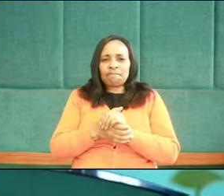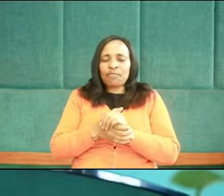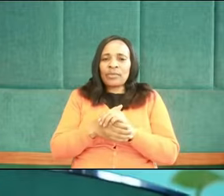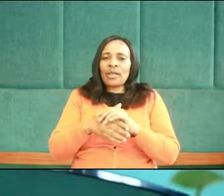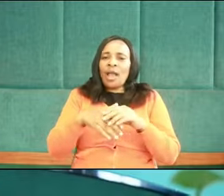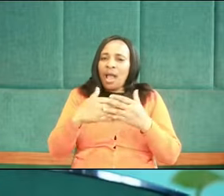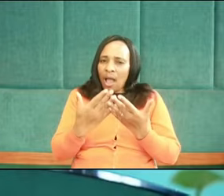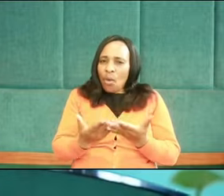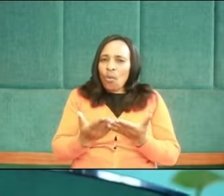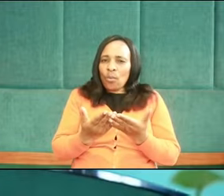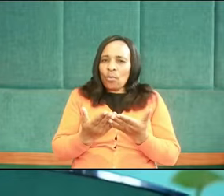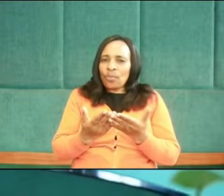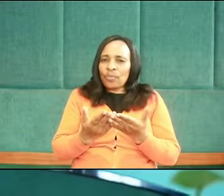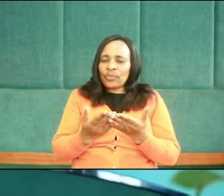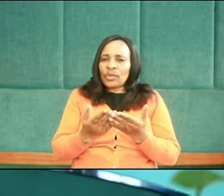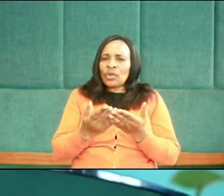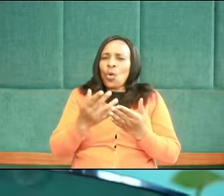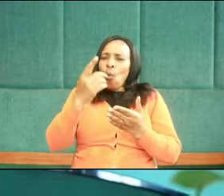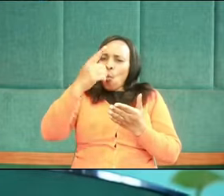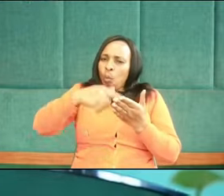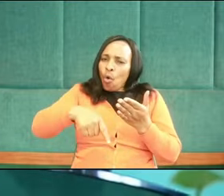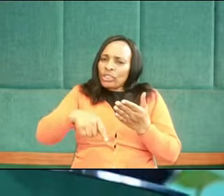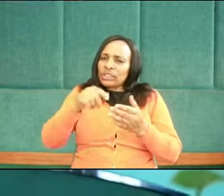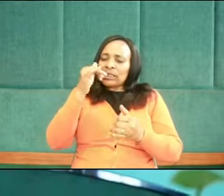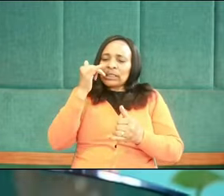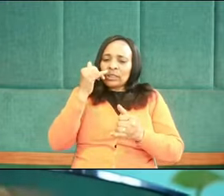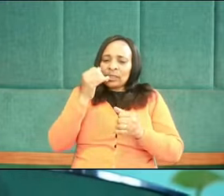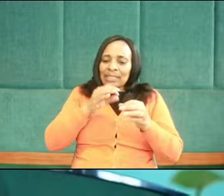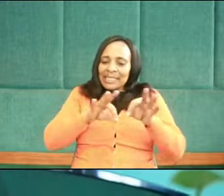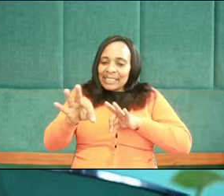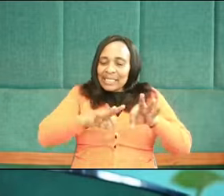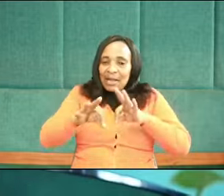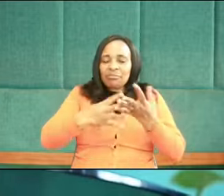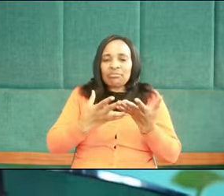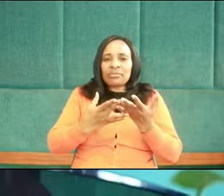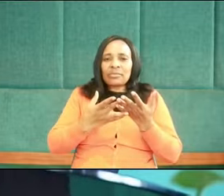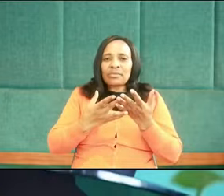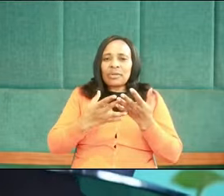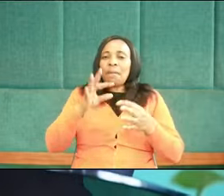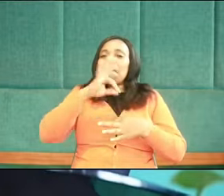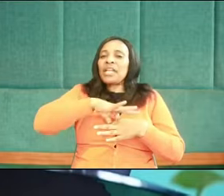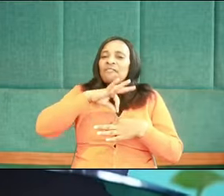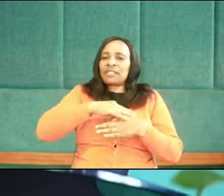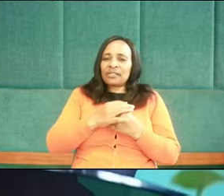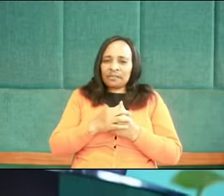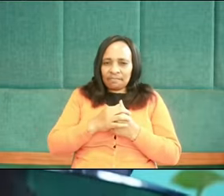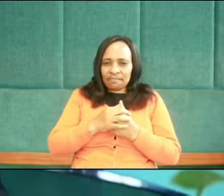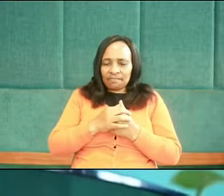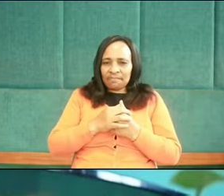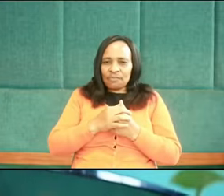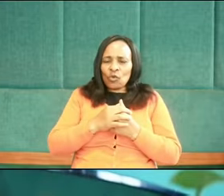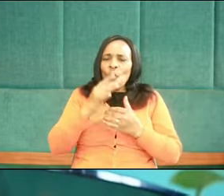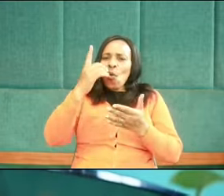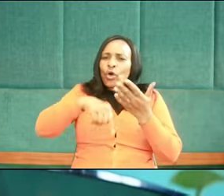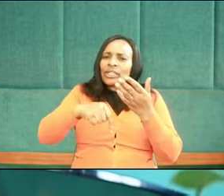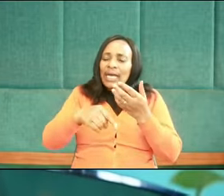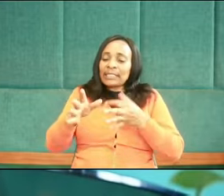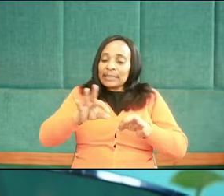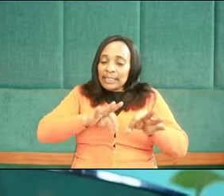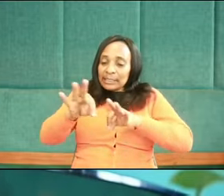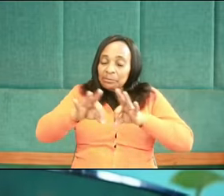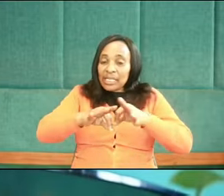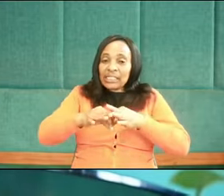words, what is the prescribed priority? What are the prescribed priorities?